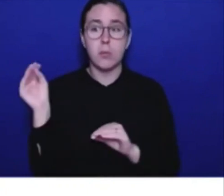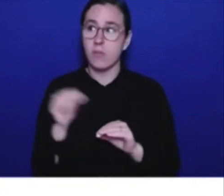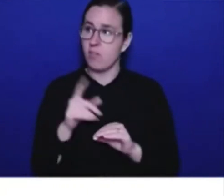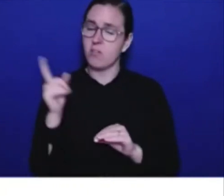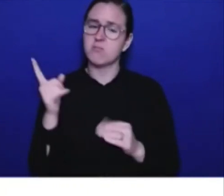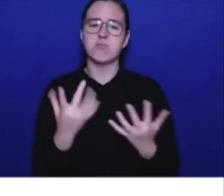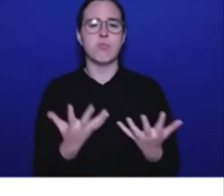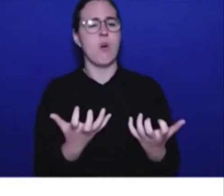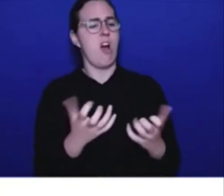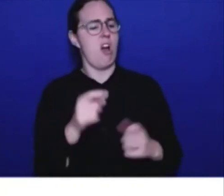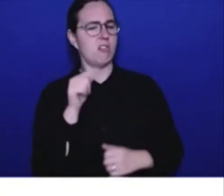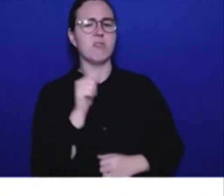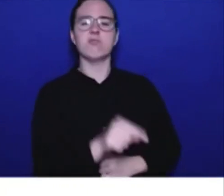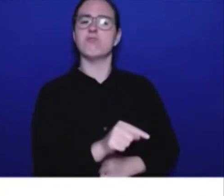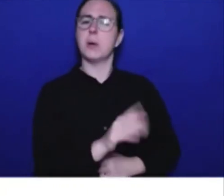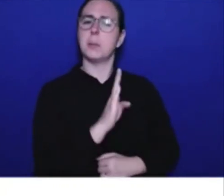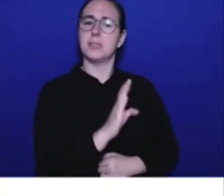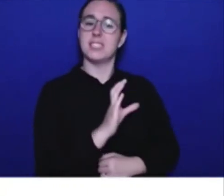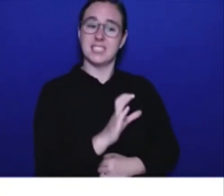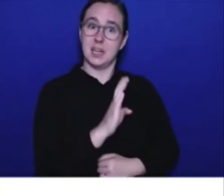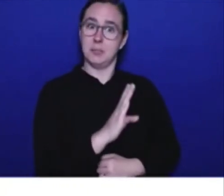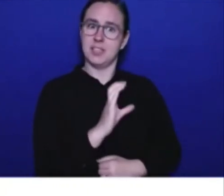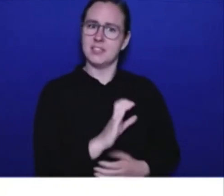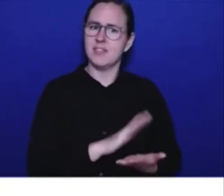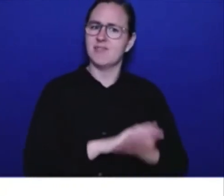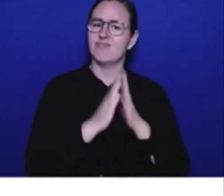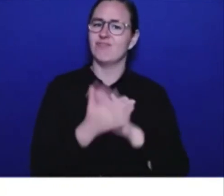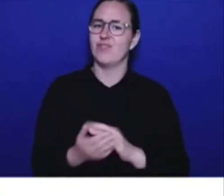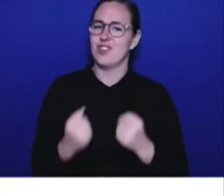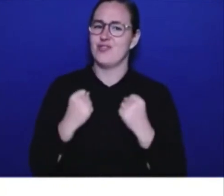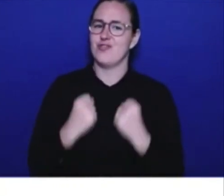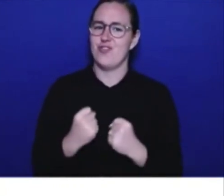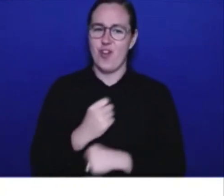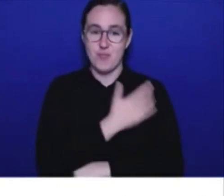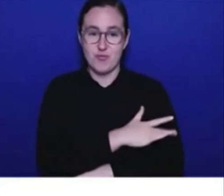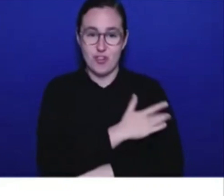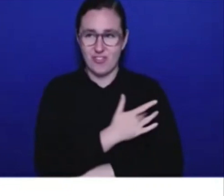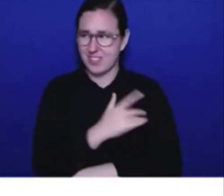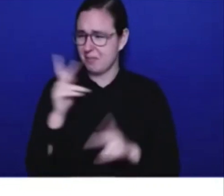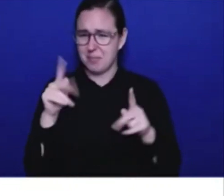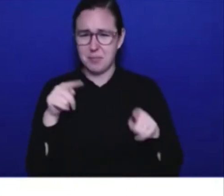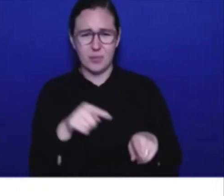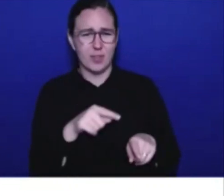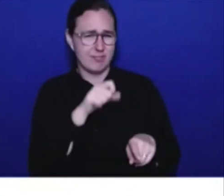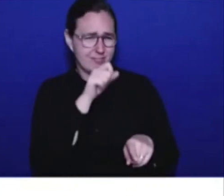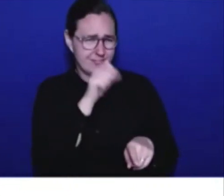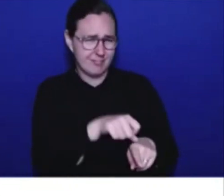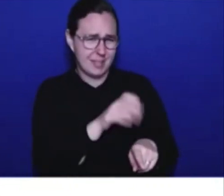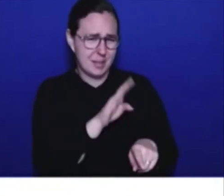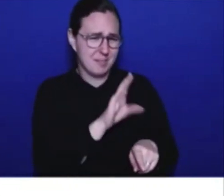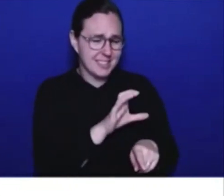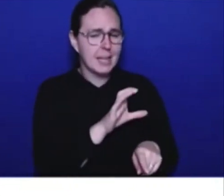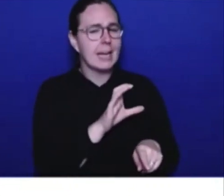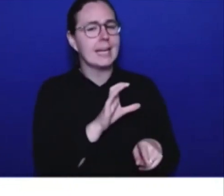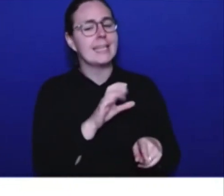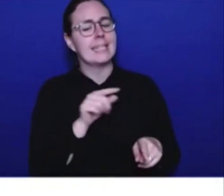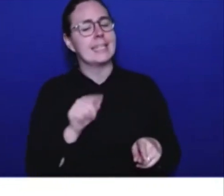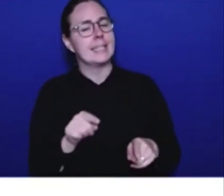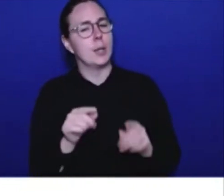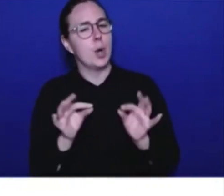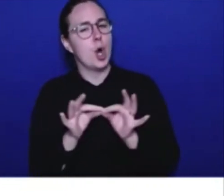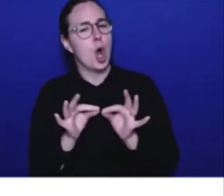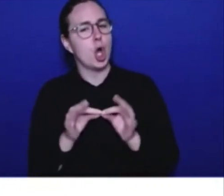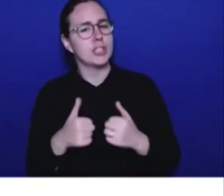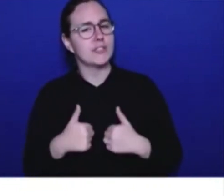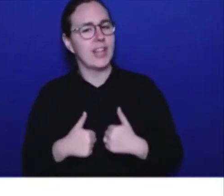But while BC is a desirable place to live, people are choosing to come here. It's also an expensive place to live for too many people. And global inflation